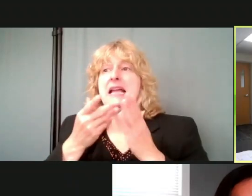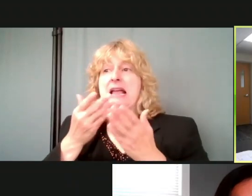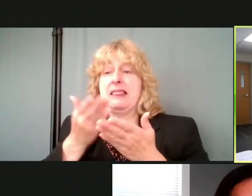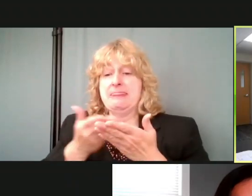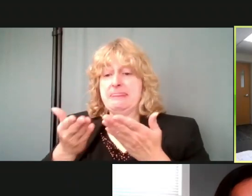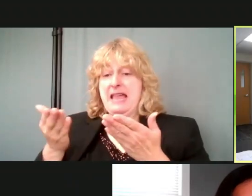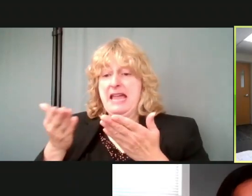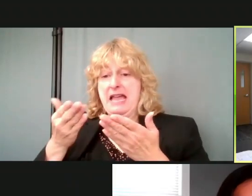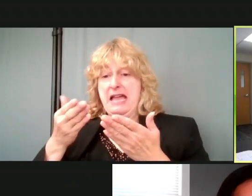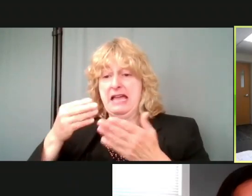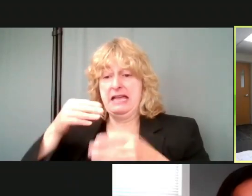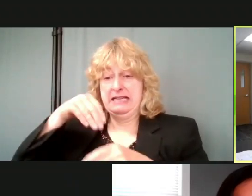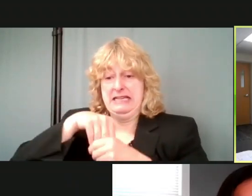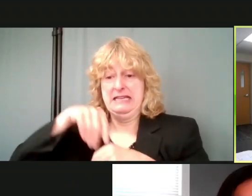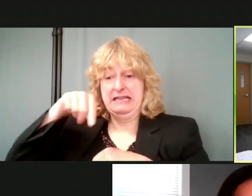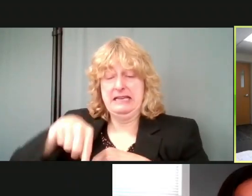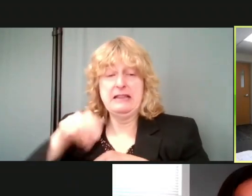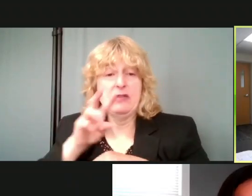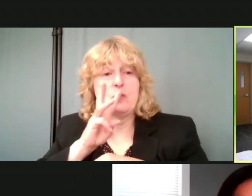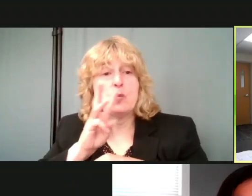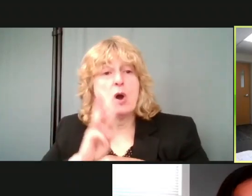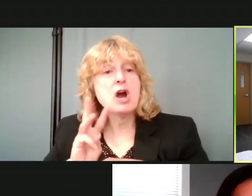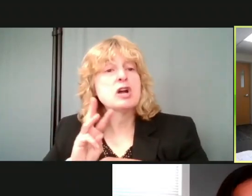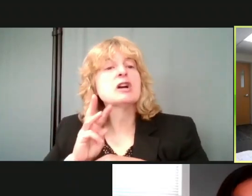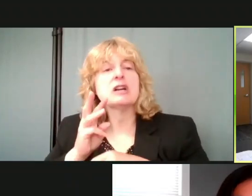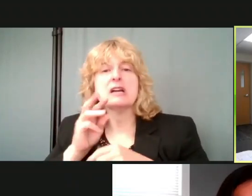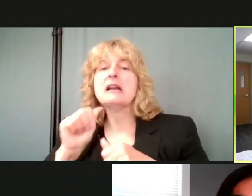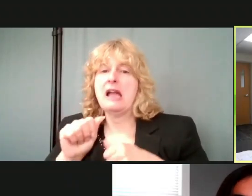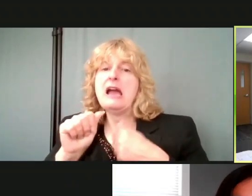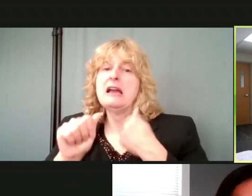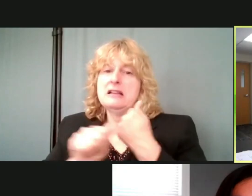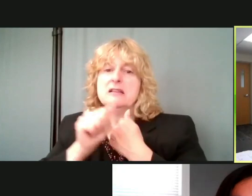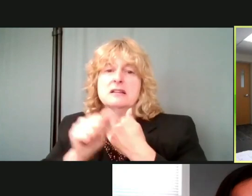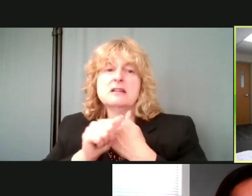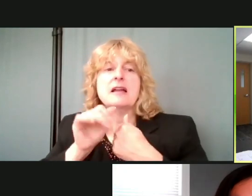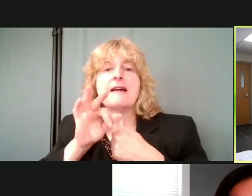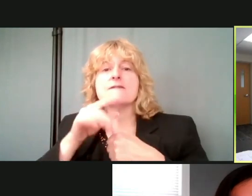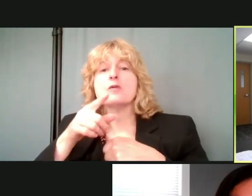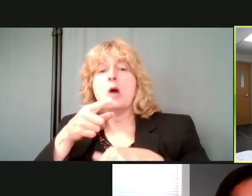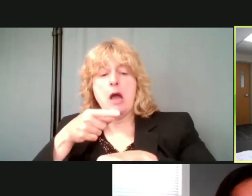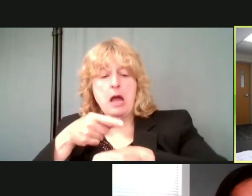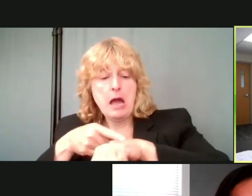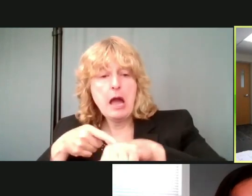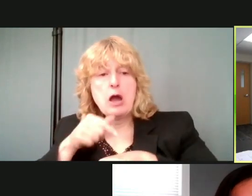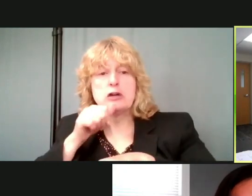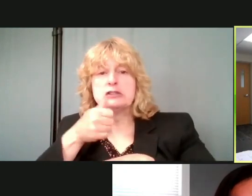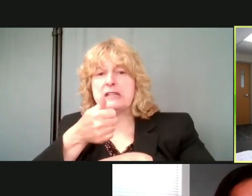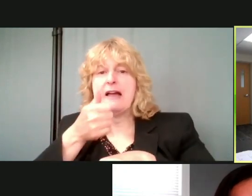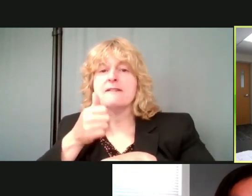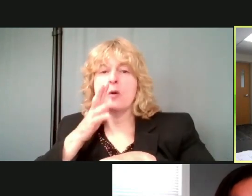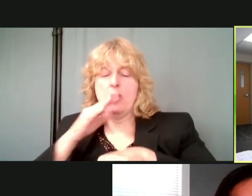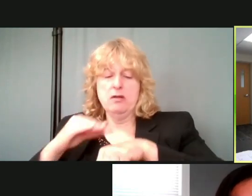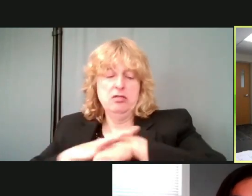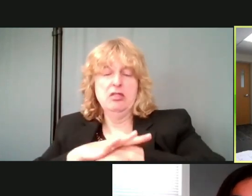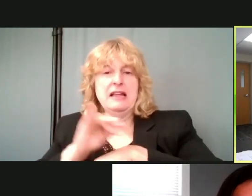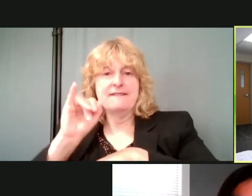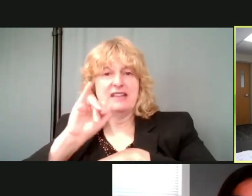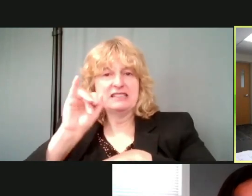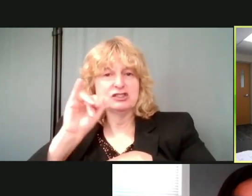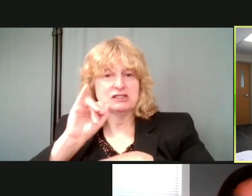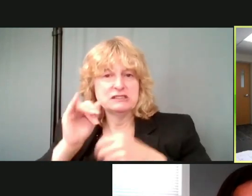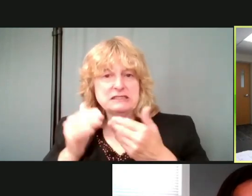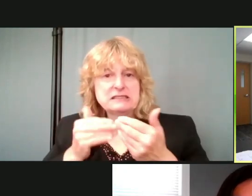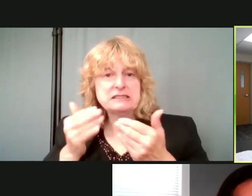and, um, cutting or hurting, you know, yourself, infections of those wounds. If you, if you get injured when you're, you know, uh,